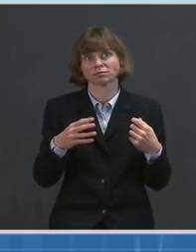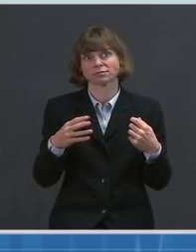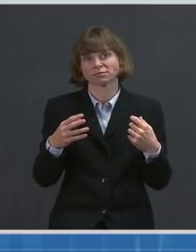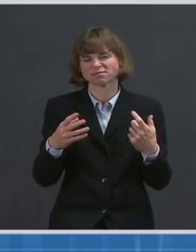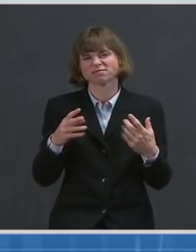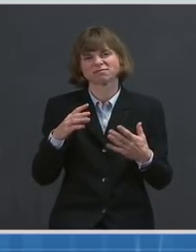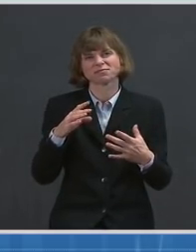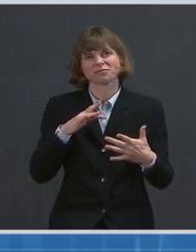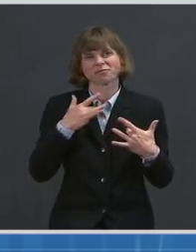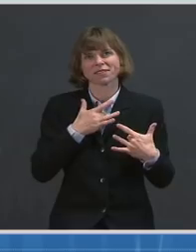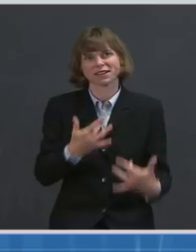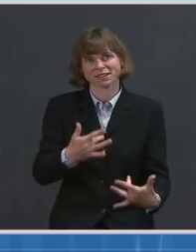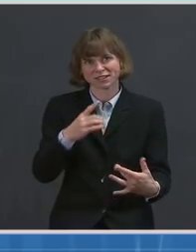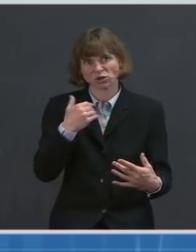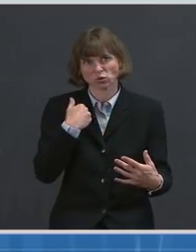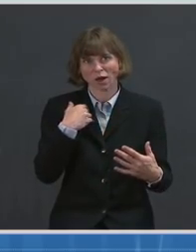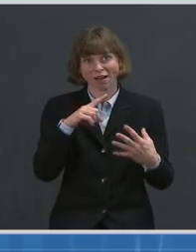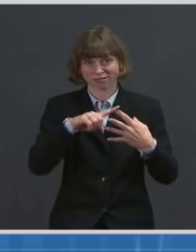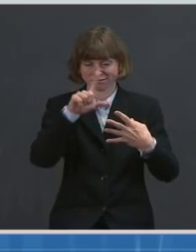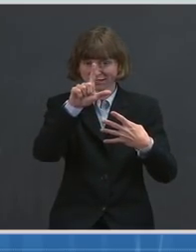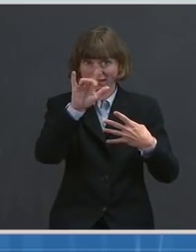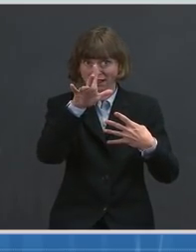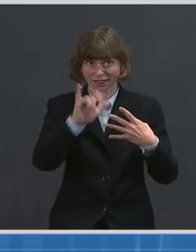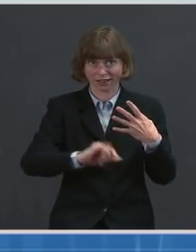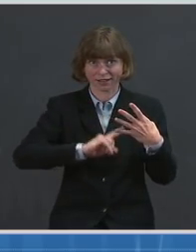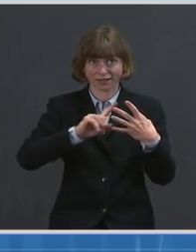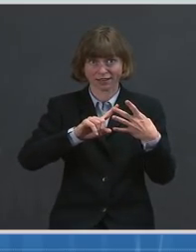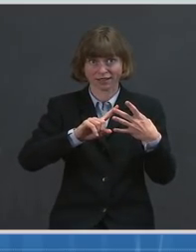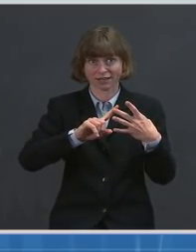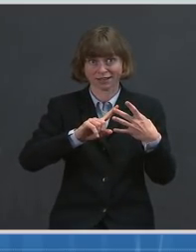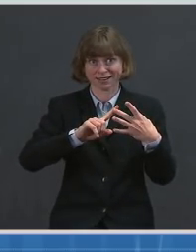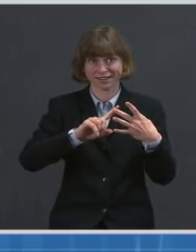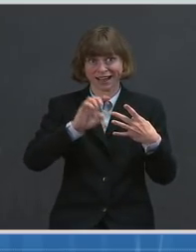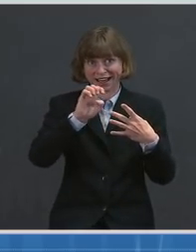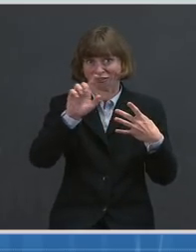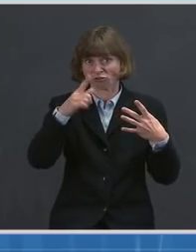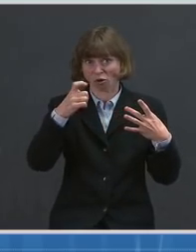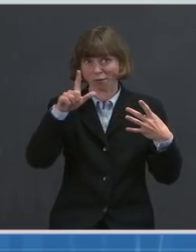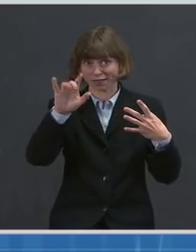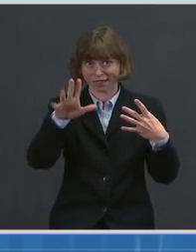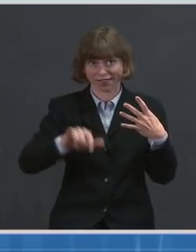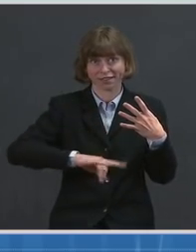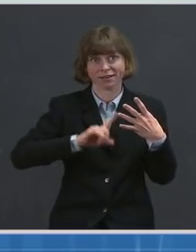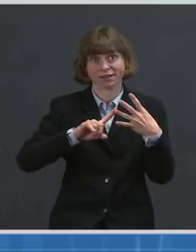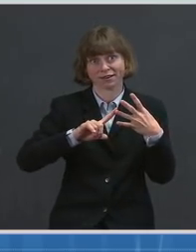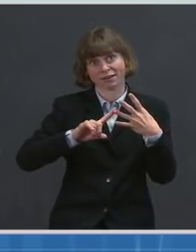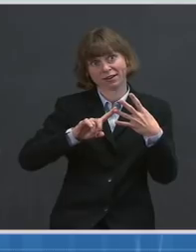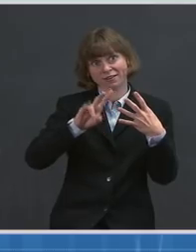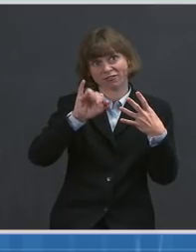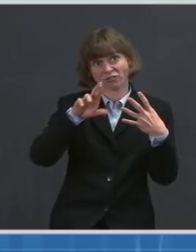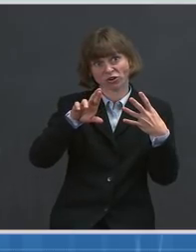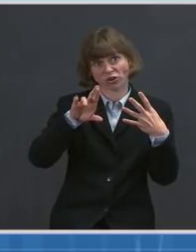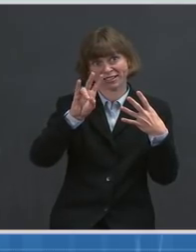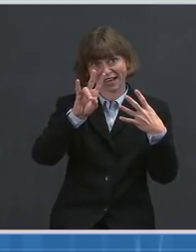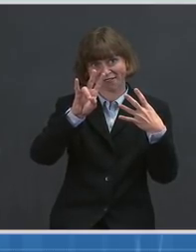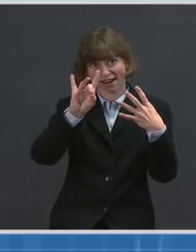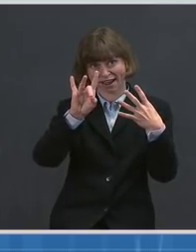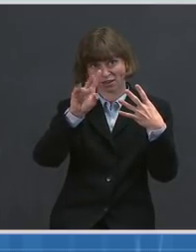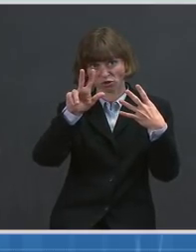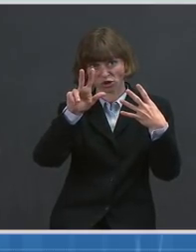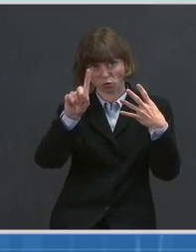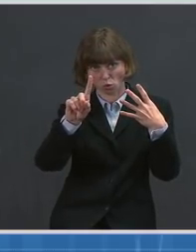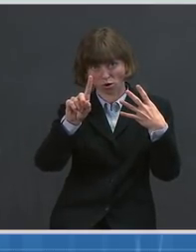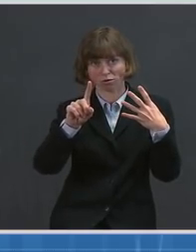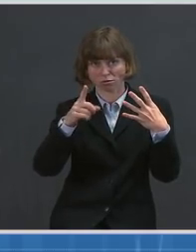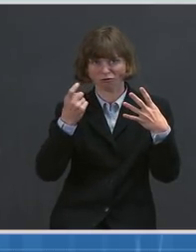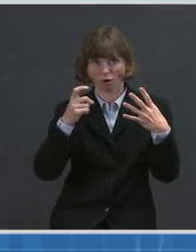bamlanivumab from Lilly, etezivimab from Lilly, the VIR-7831 by